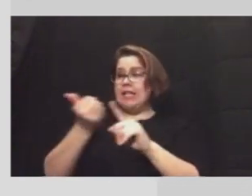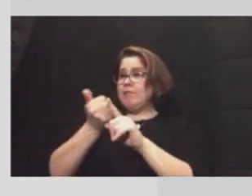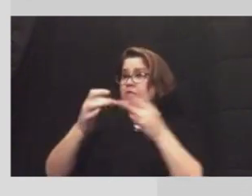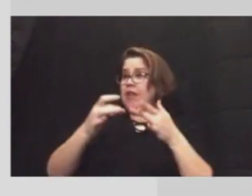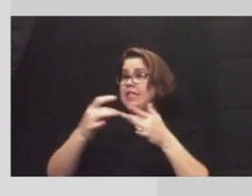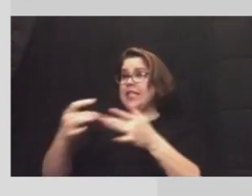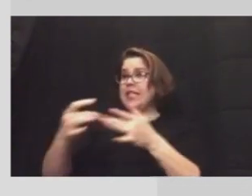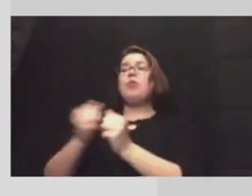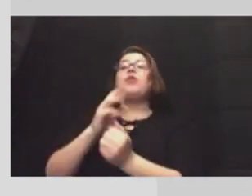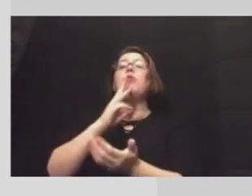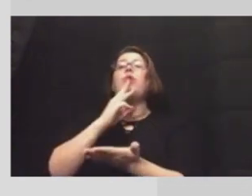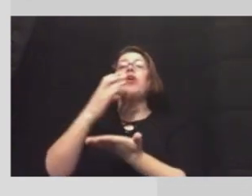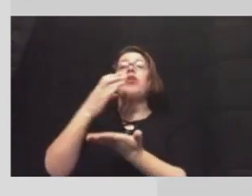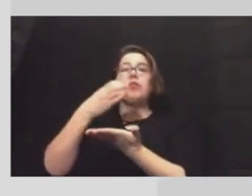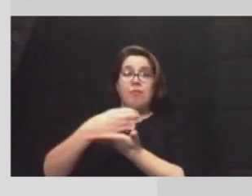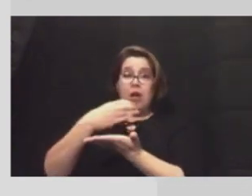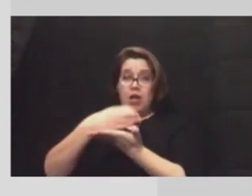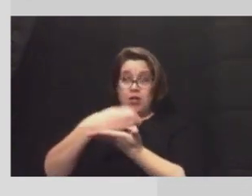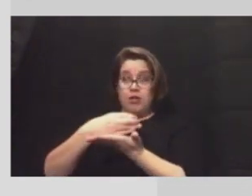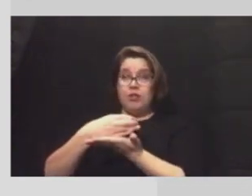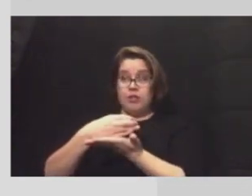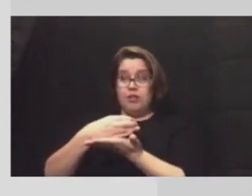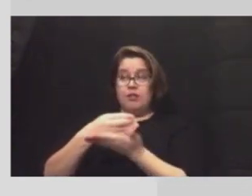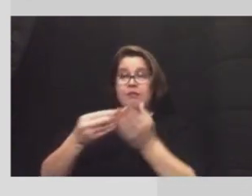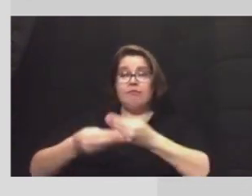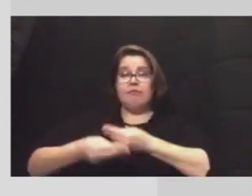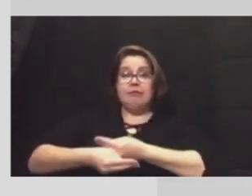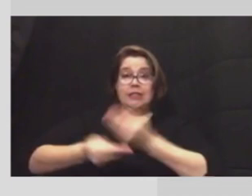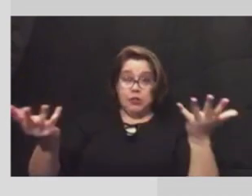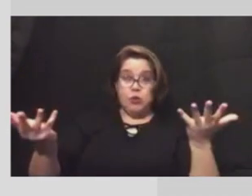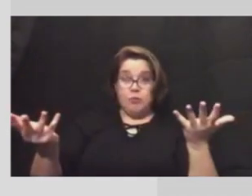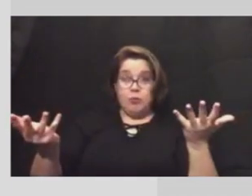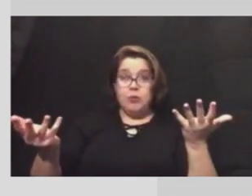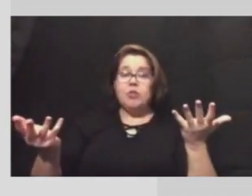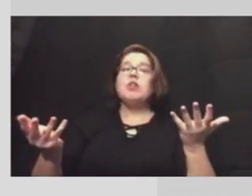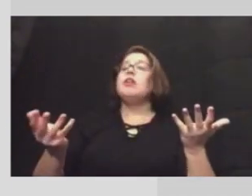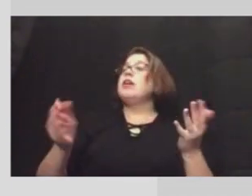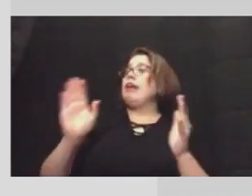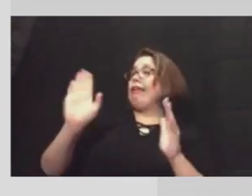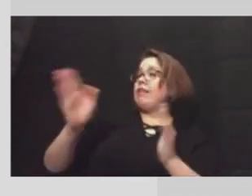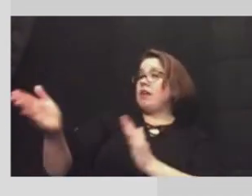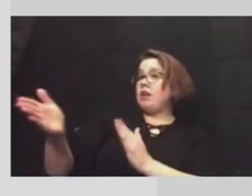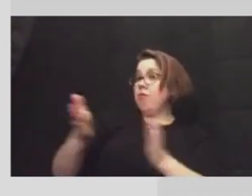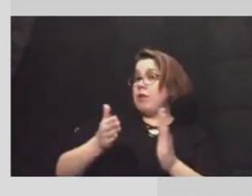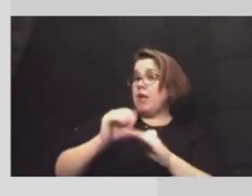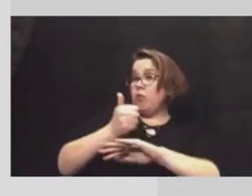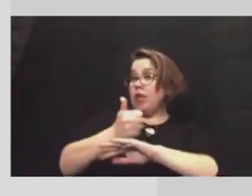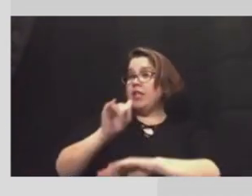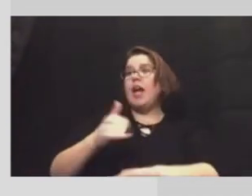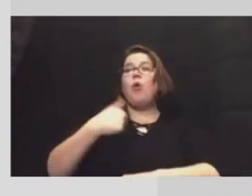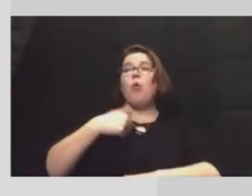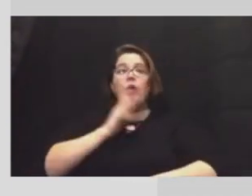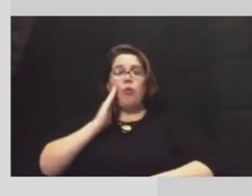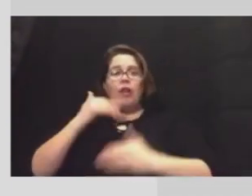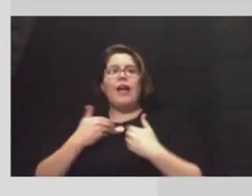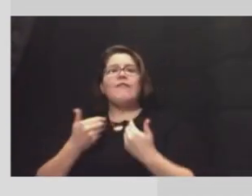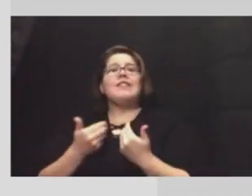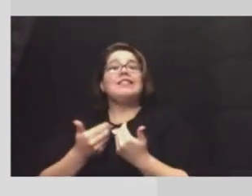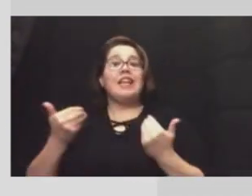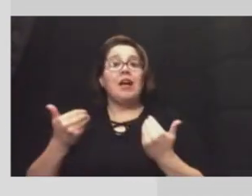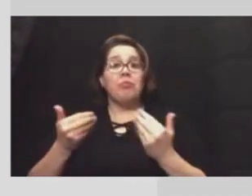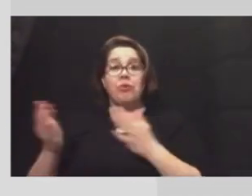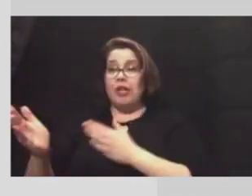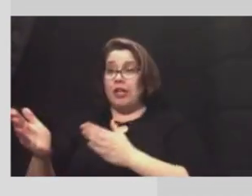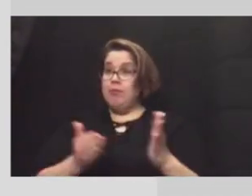bottled wild bottled water uh distribution they will have their plan regarding that we will have a separate plan uh